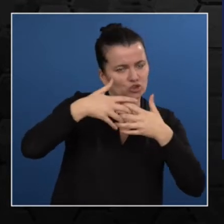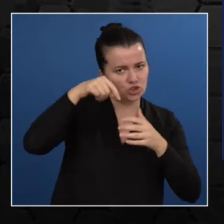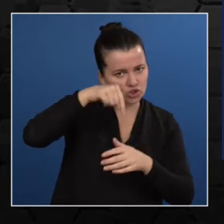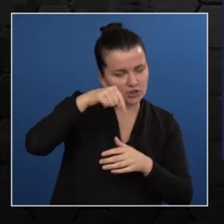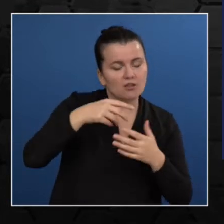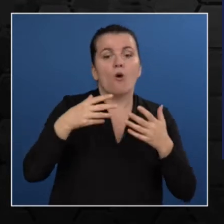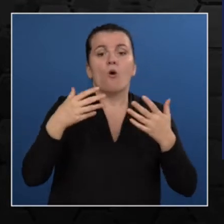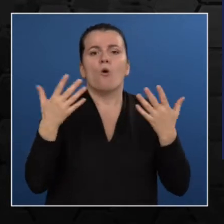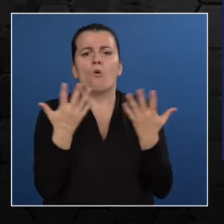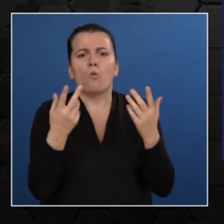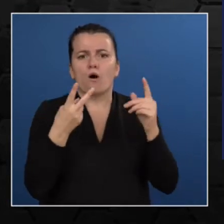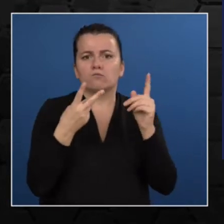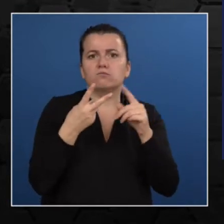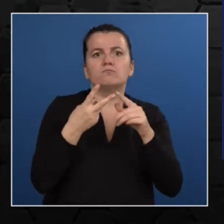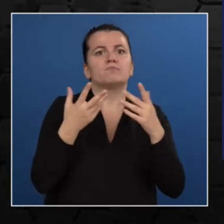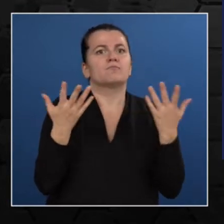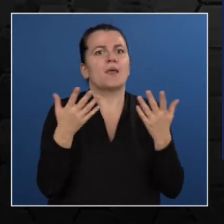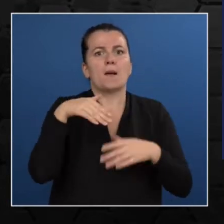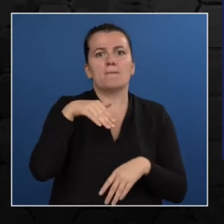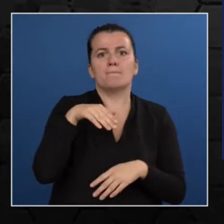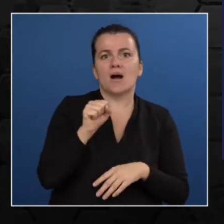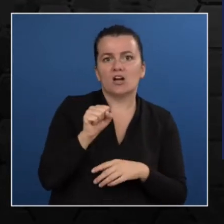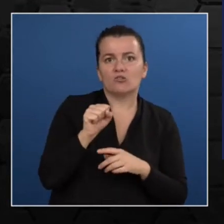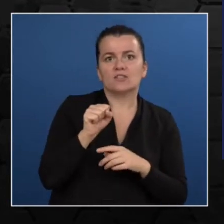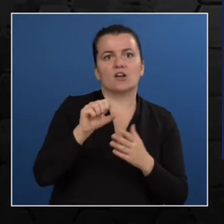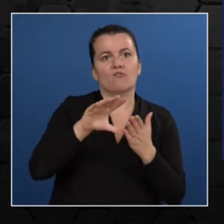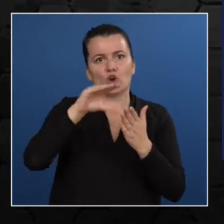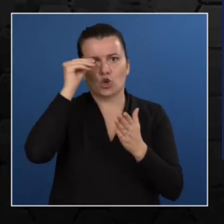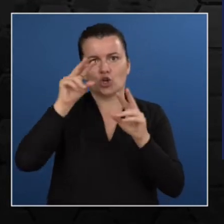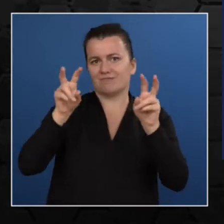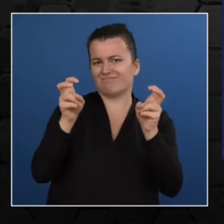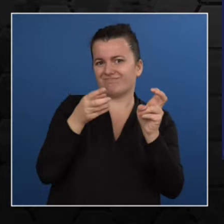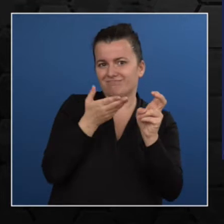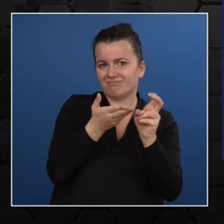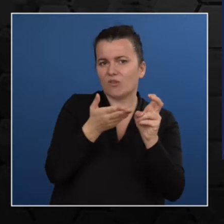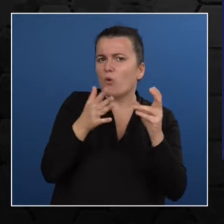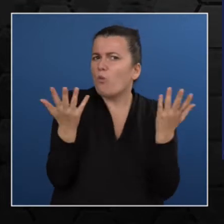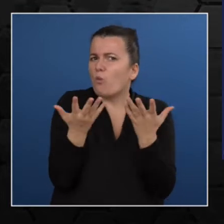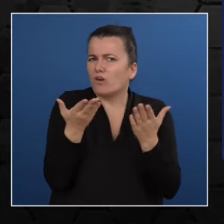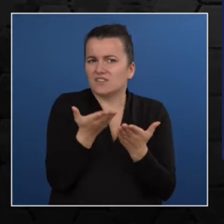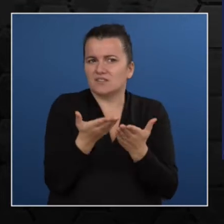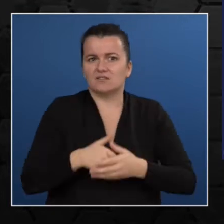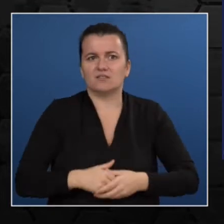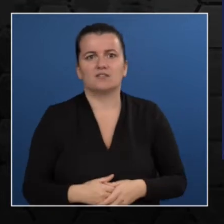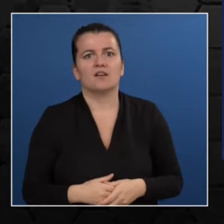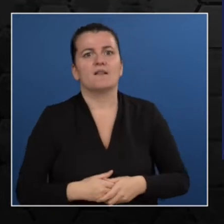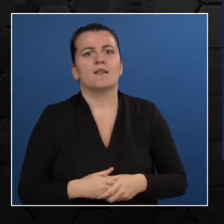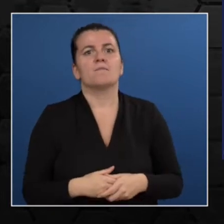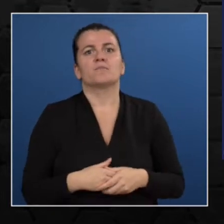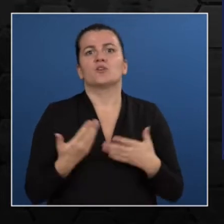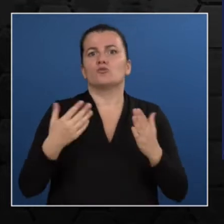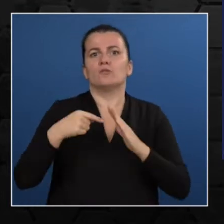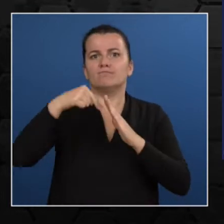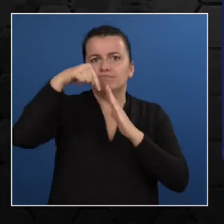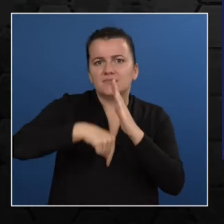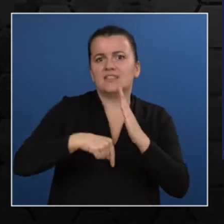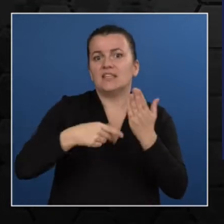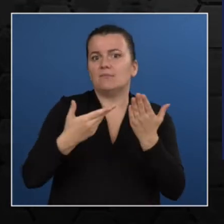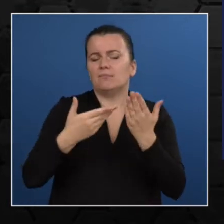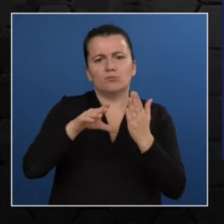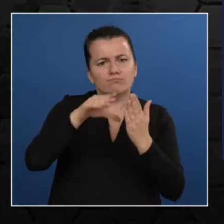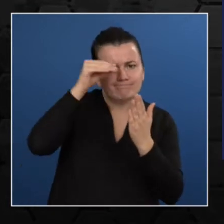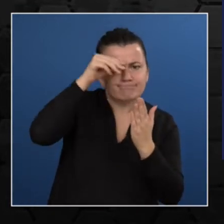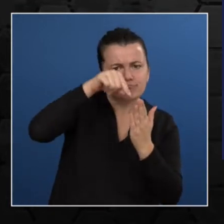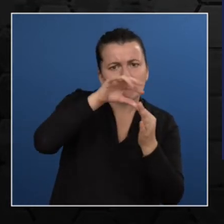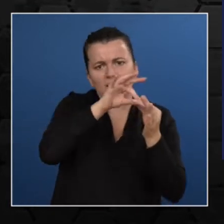also some of the great content by Rohan Raj. The other session that the category that we have is these talking sessions